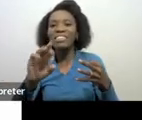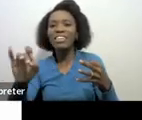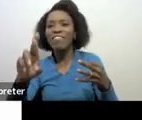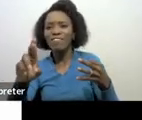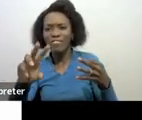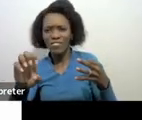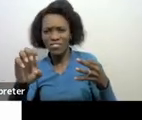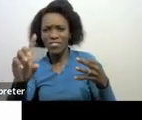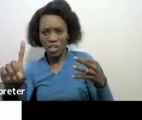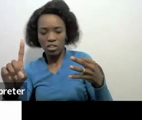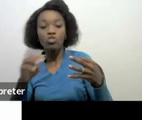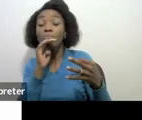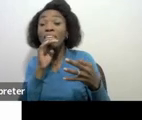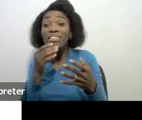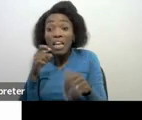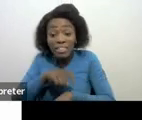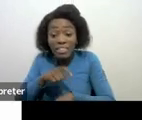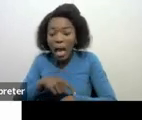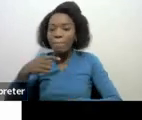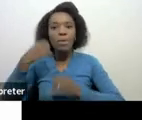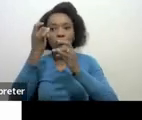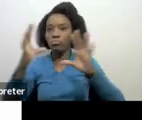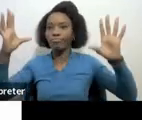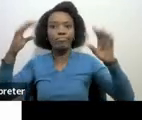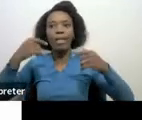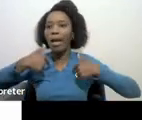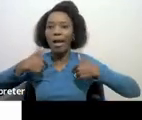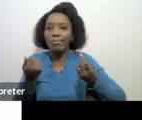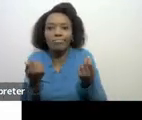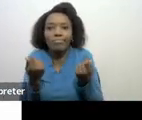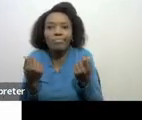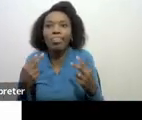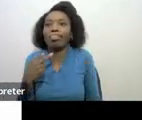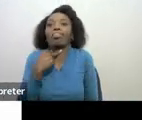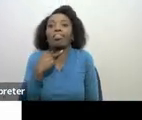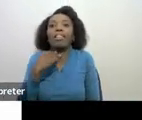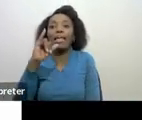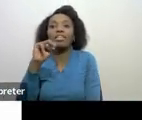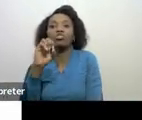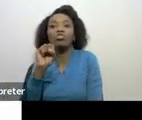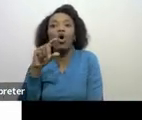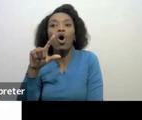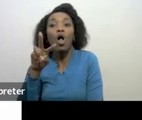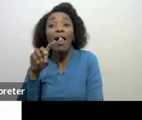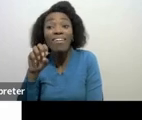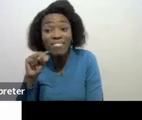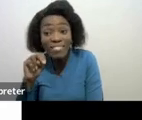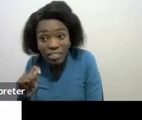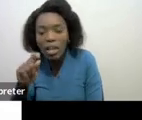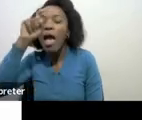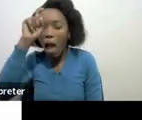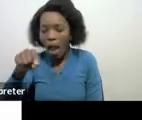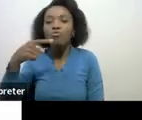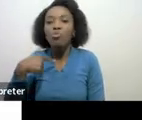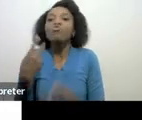report your insolvent estate the day after that you need to go forward with a new tax reference number